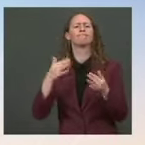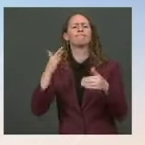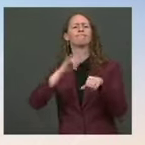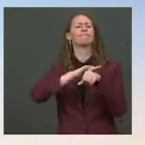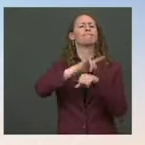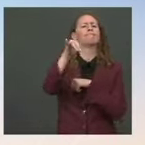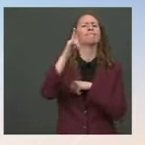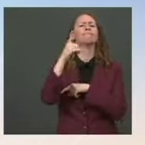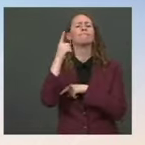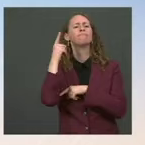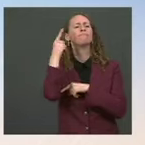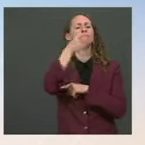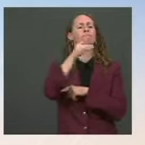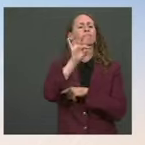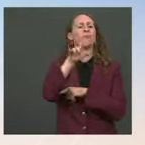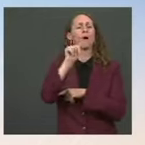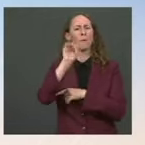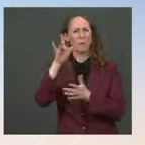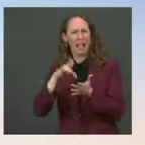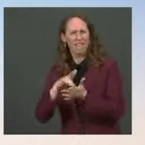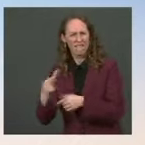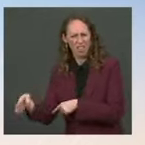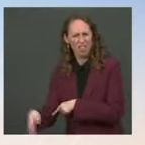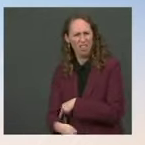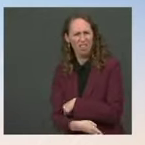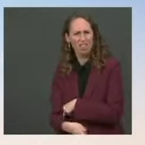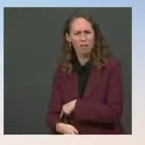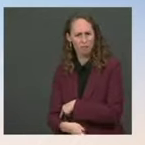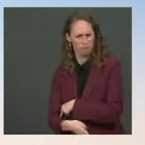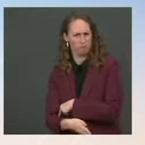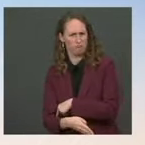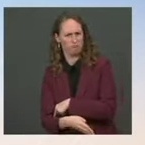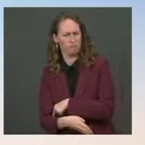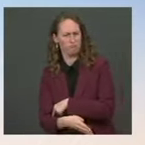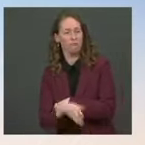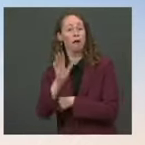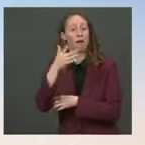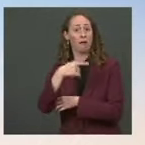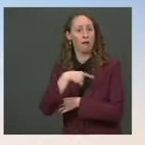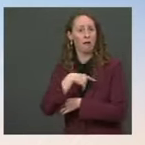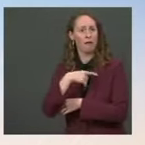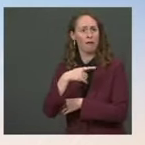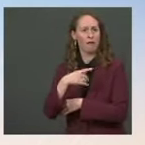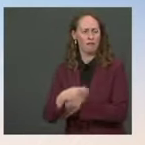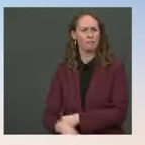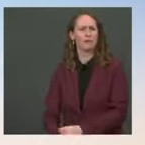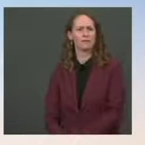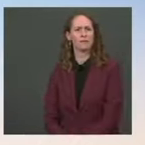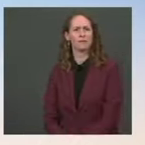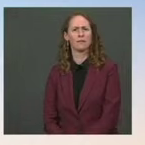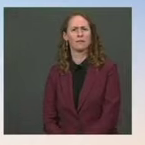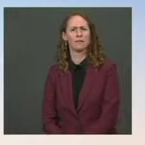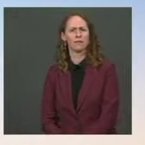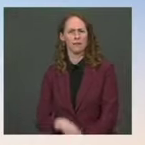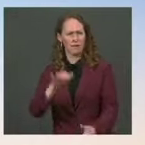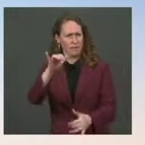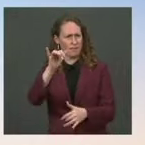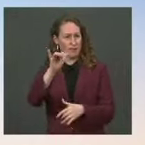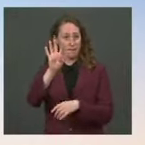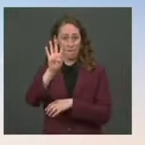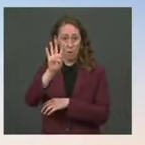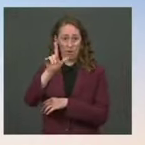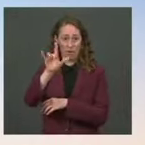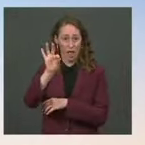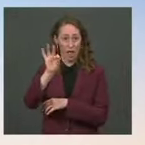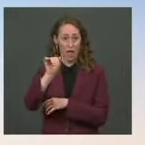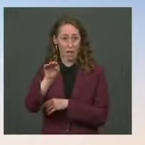Well, I'm not sure that it's in the middle of the night, but let me tell you what's happening here. It is our very early in the